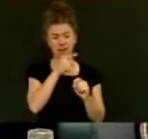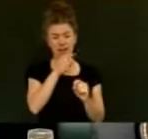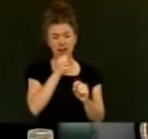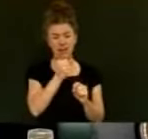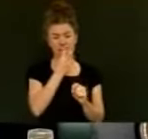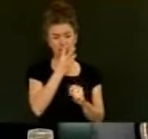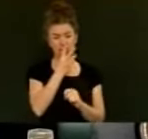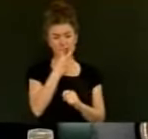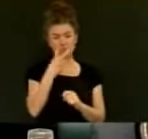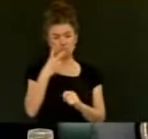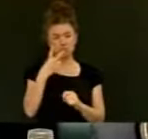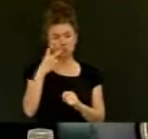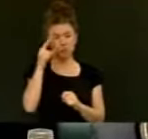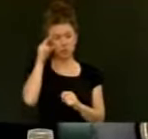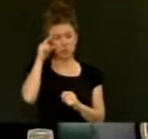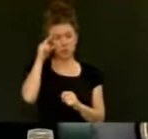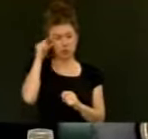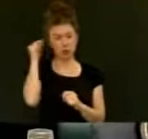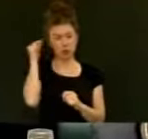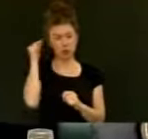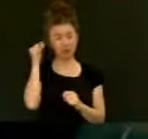town being solved in 2015?